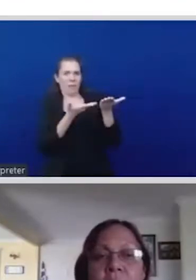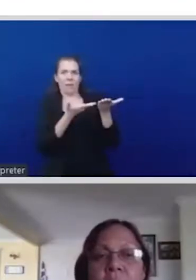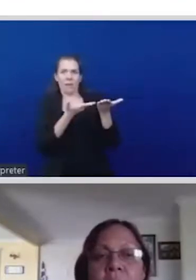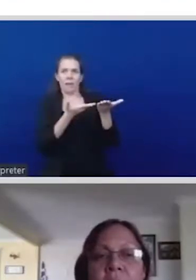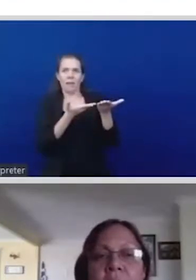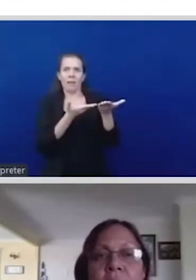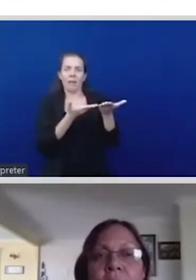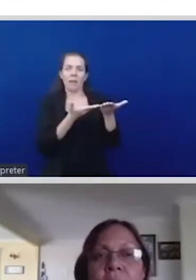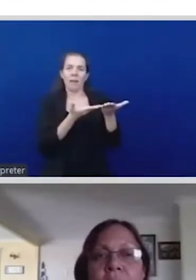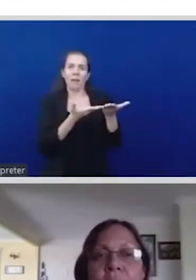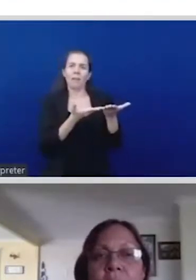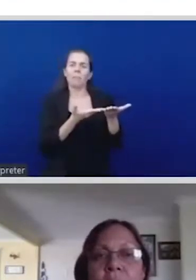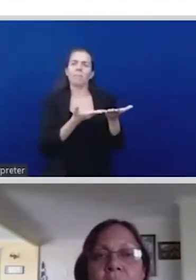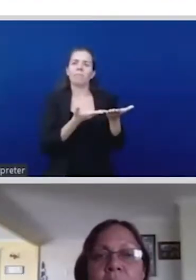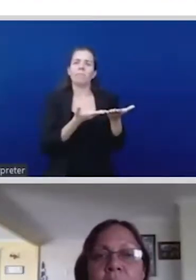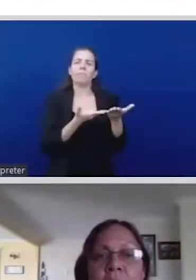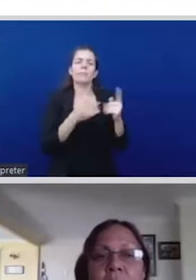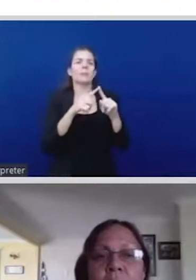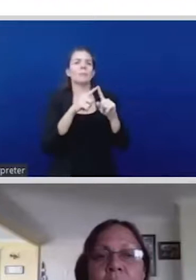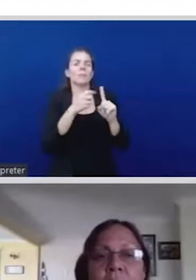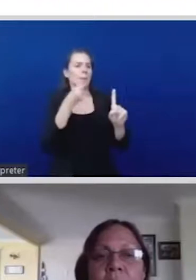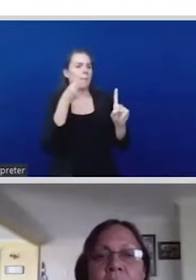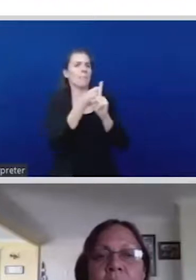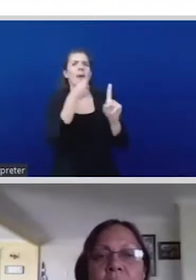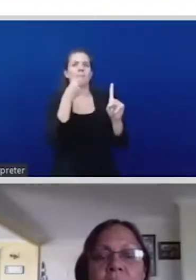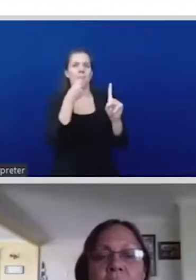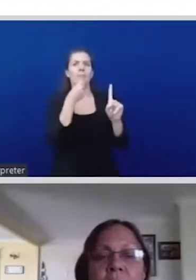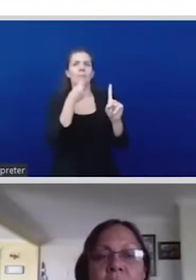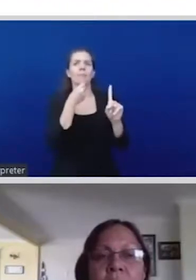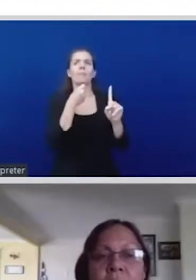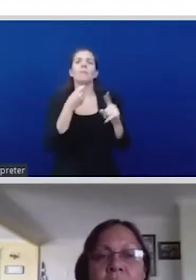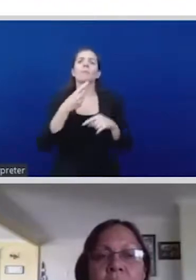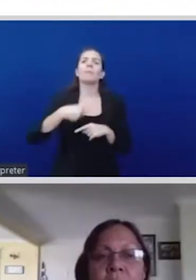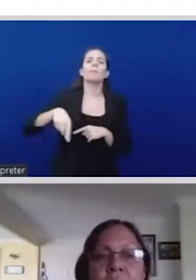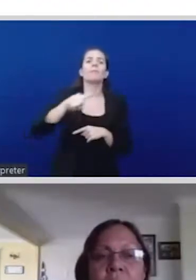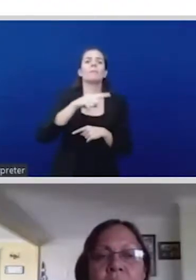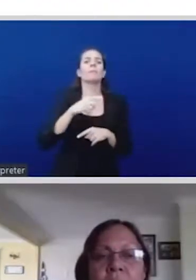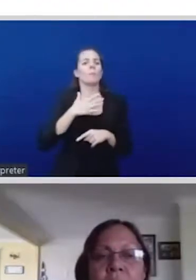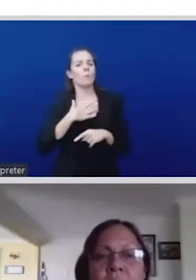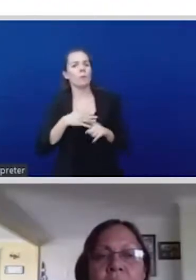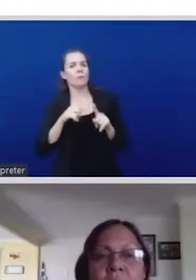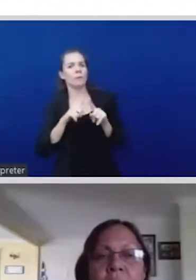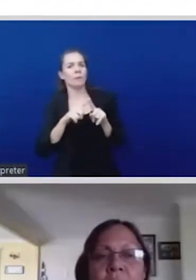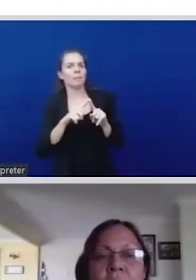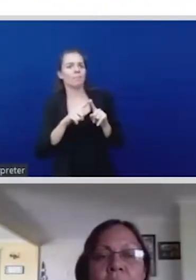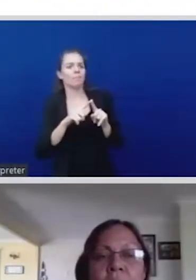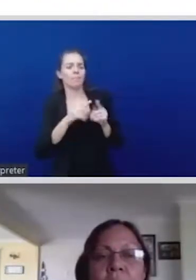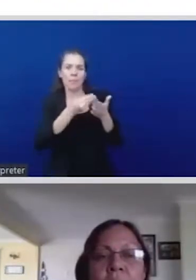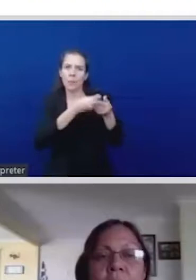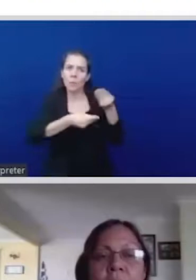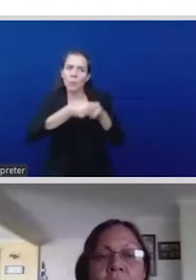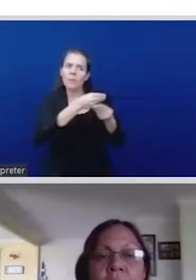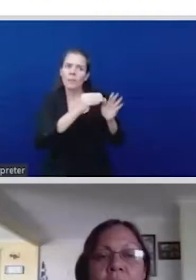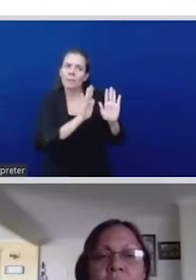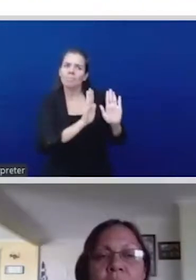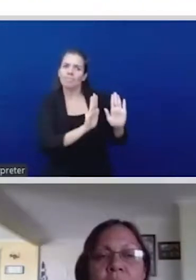economic and political rights in a context of just transition. And the just transitions, I think are not just about climate.